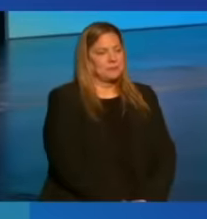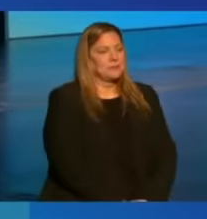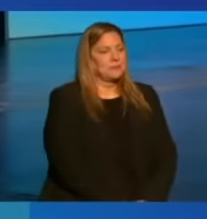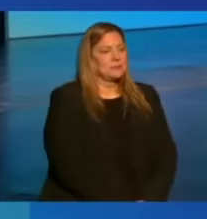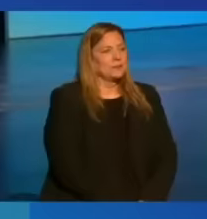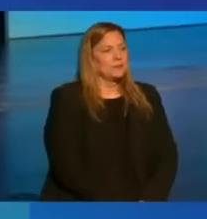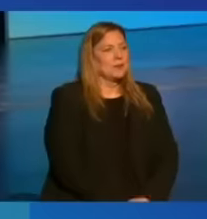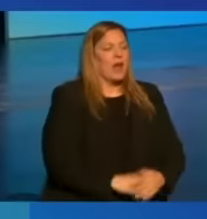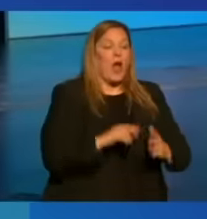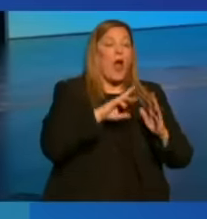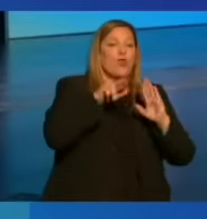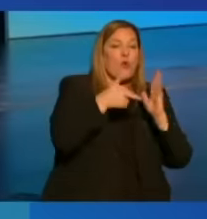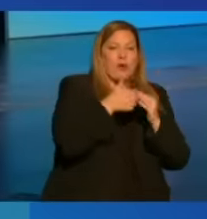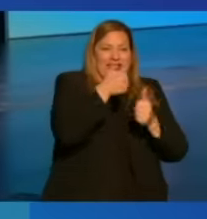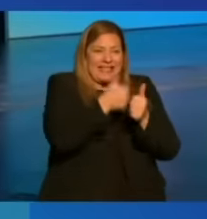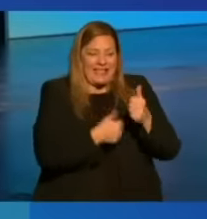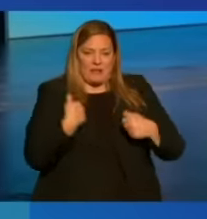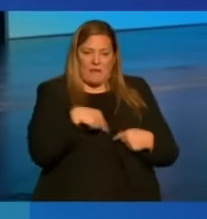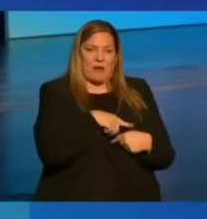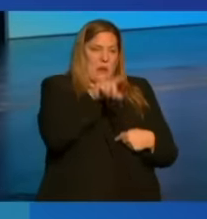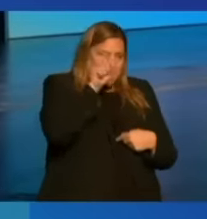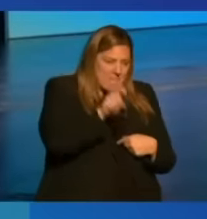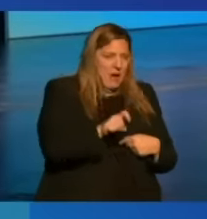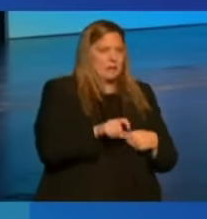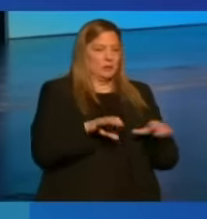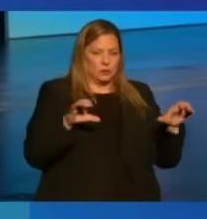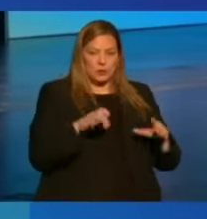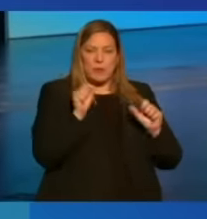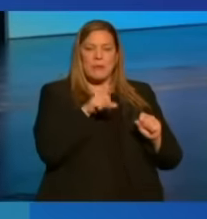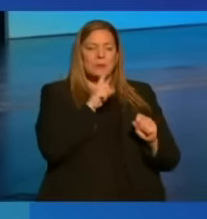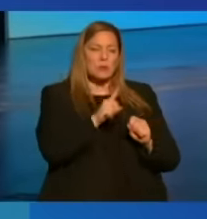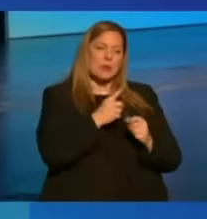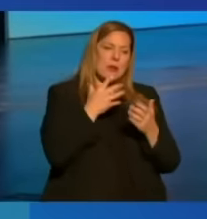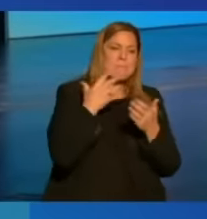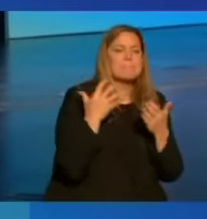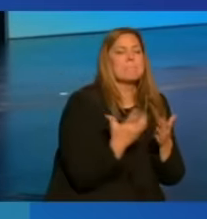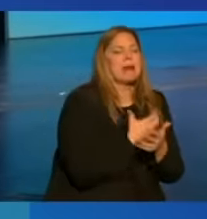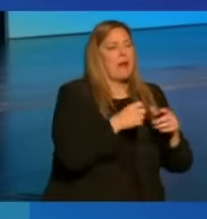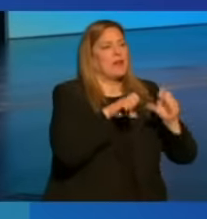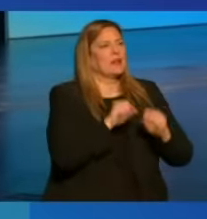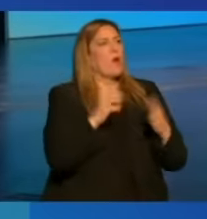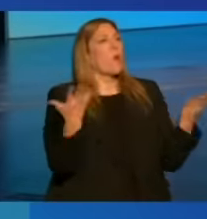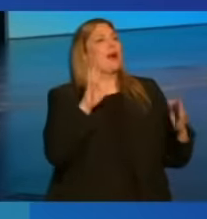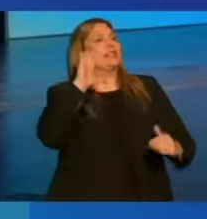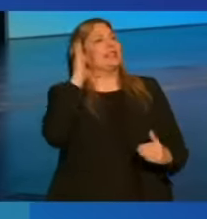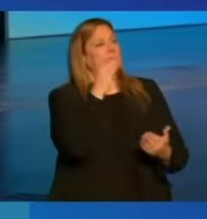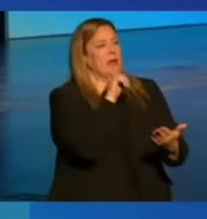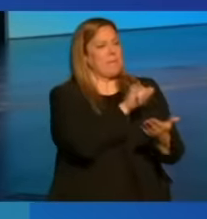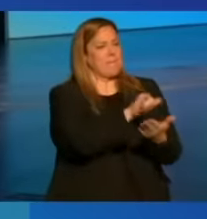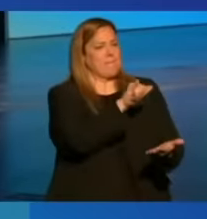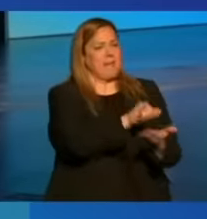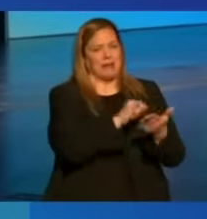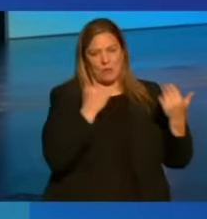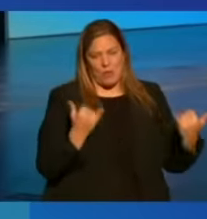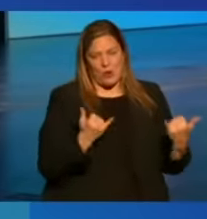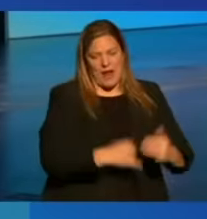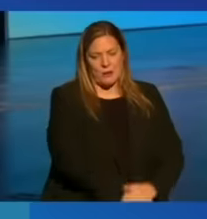And the roles each of us have to play in order to maximize the chances of what seems impossible right now.